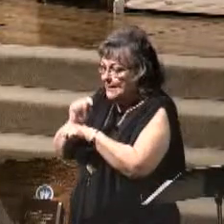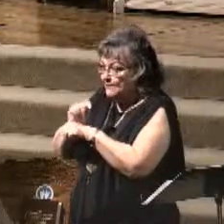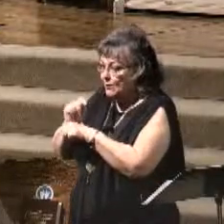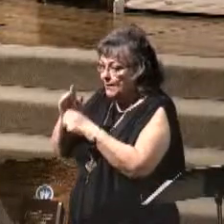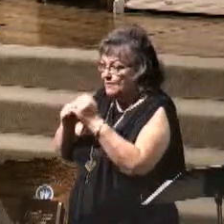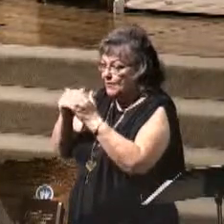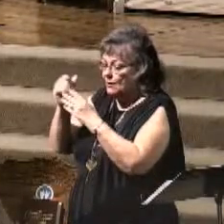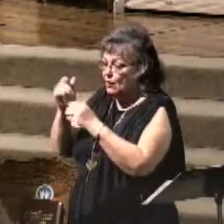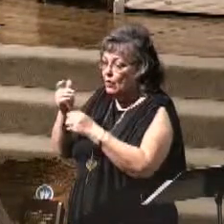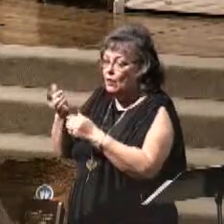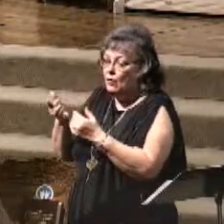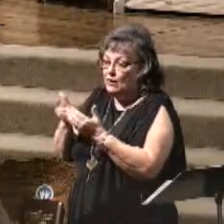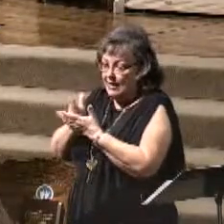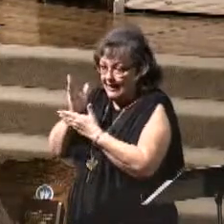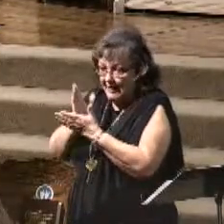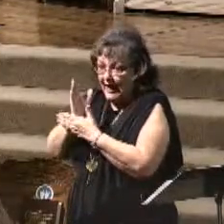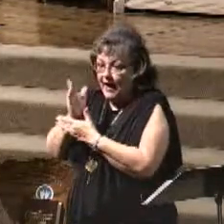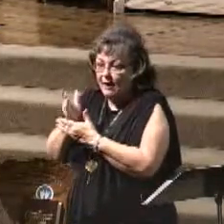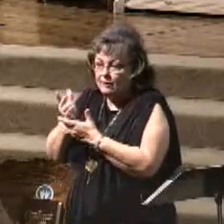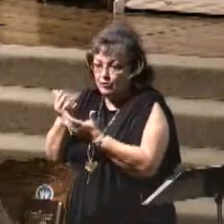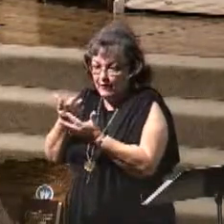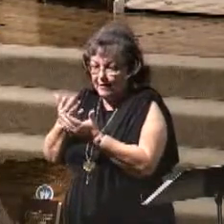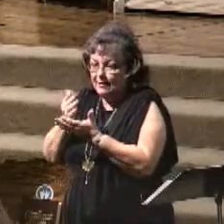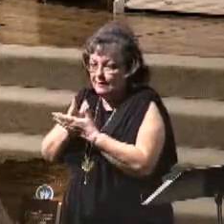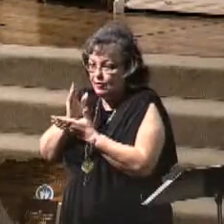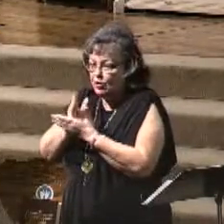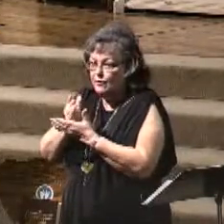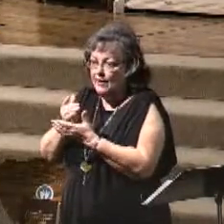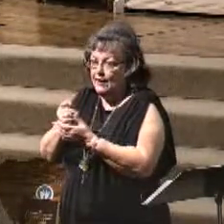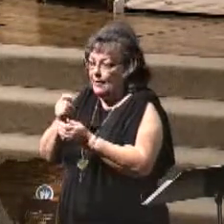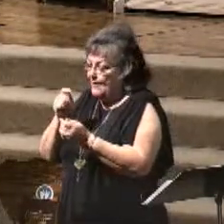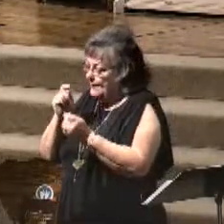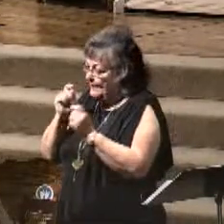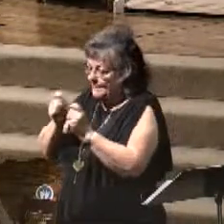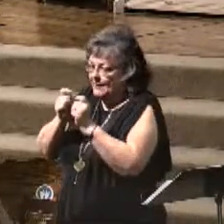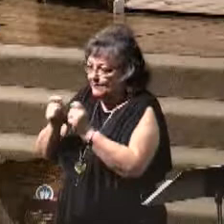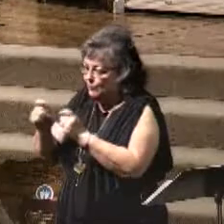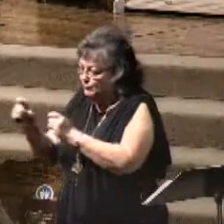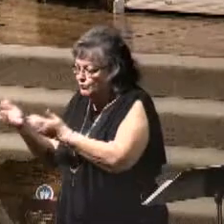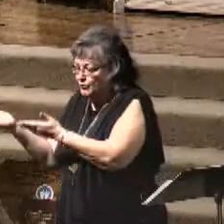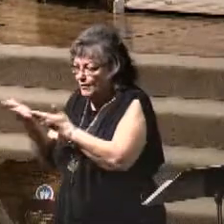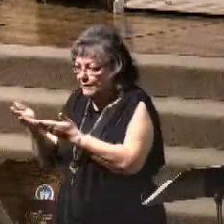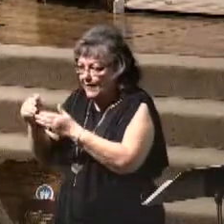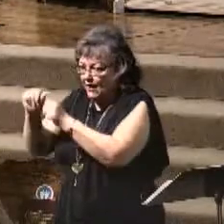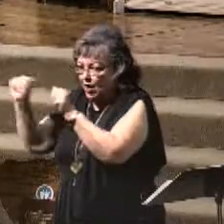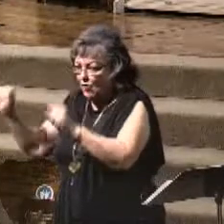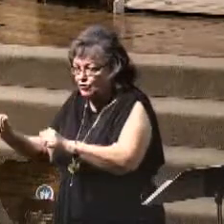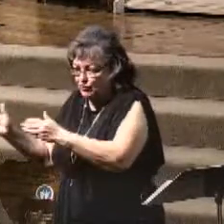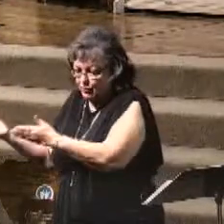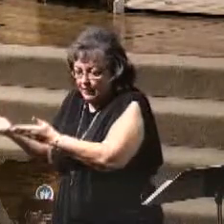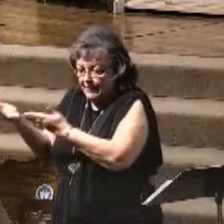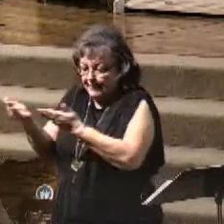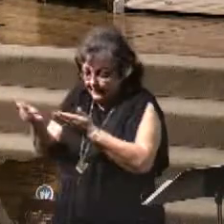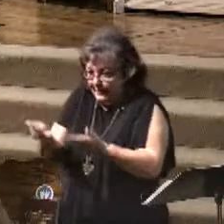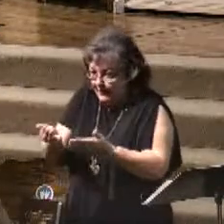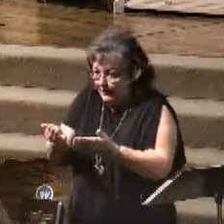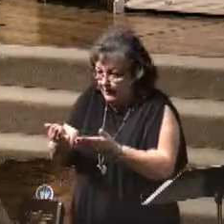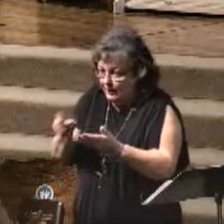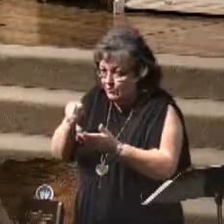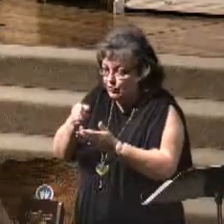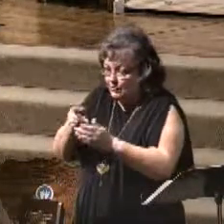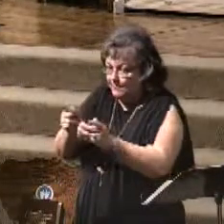whenever they get permission to do it, that they can immediately bring that altar, this portable altar to the